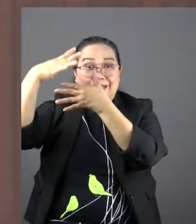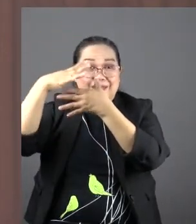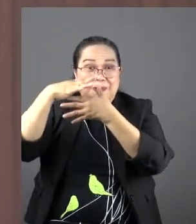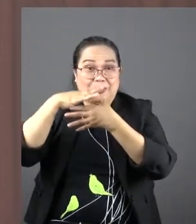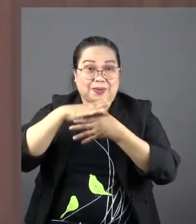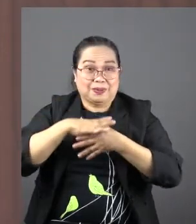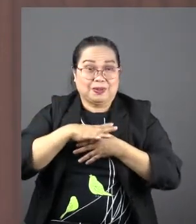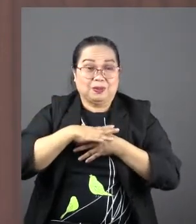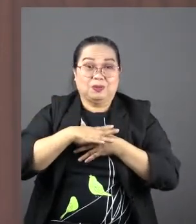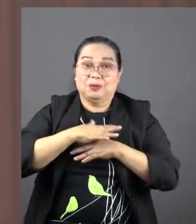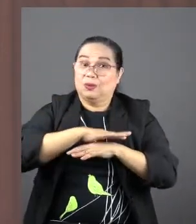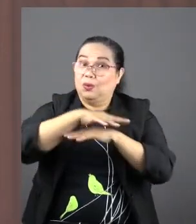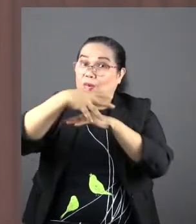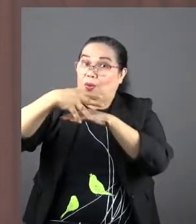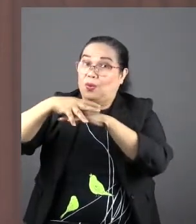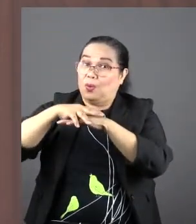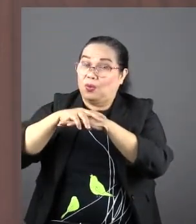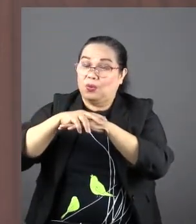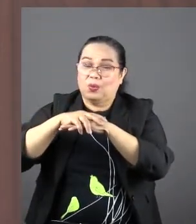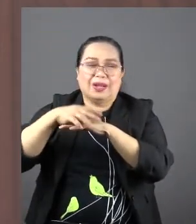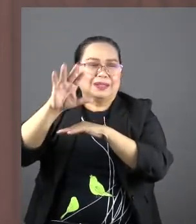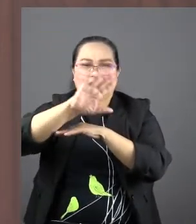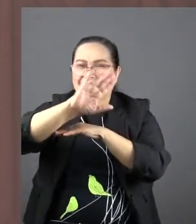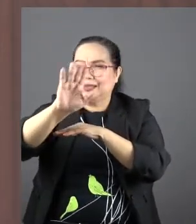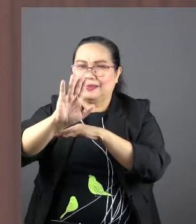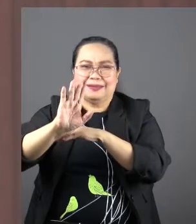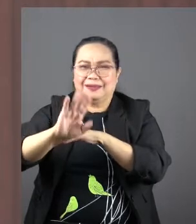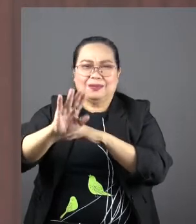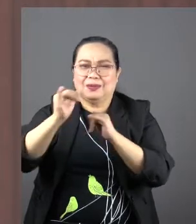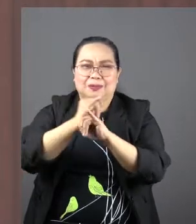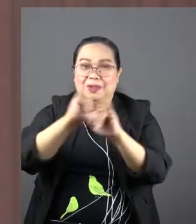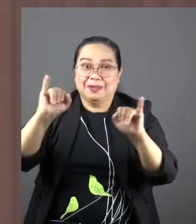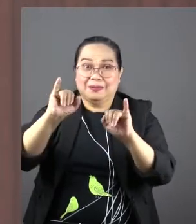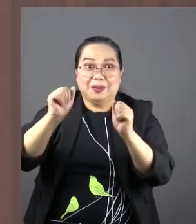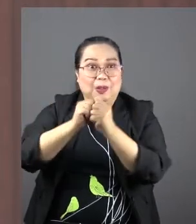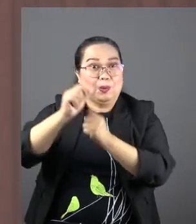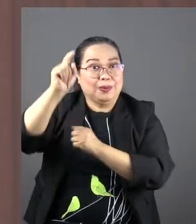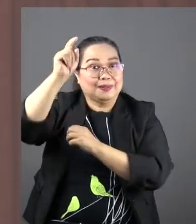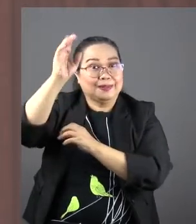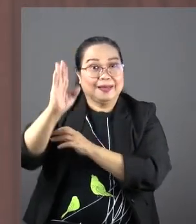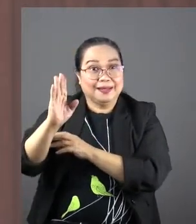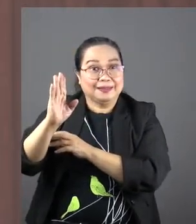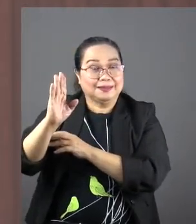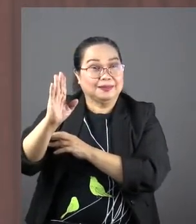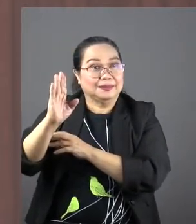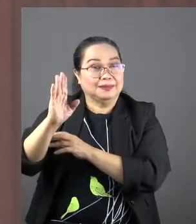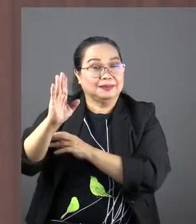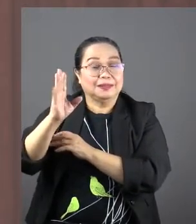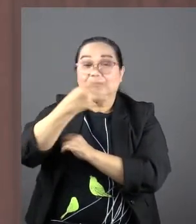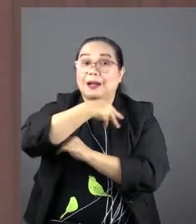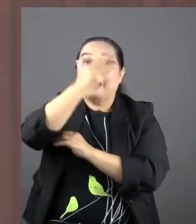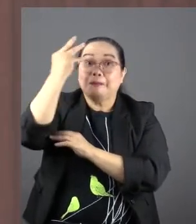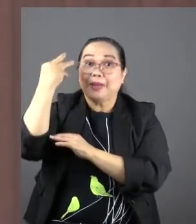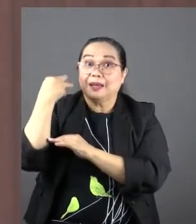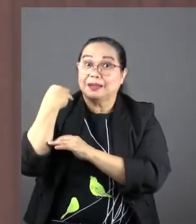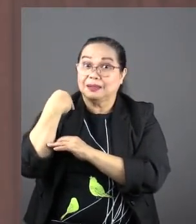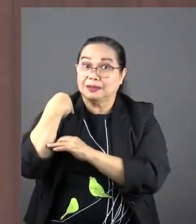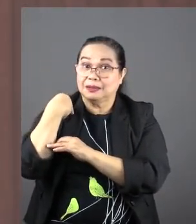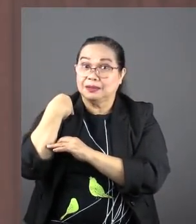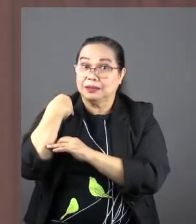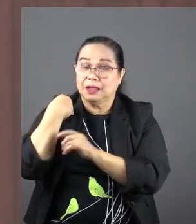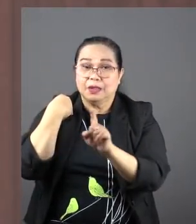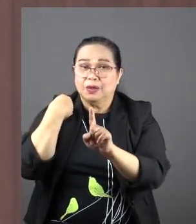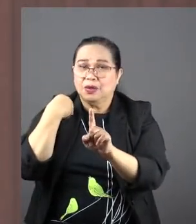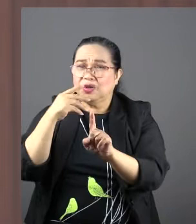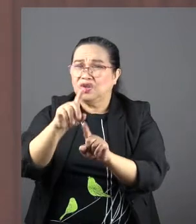overshadow you, for nothing will be impossible with God. Mary, you have nothing